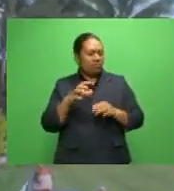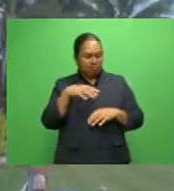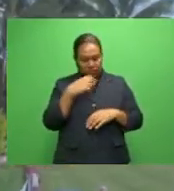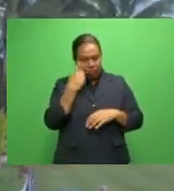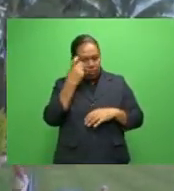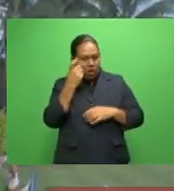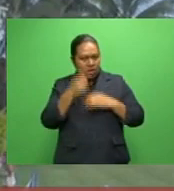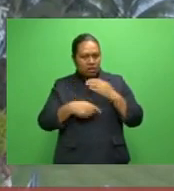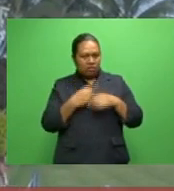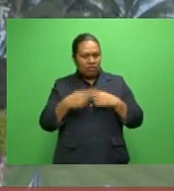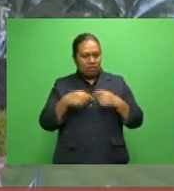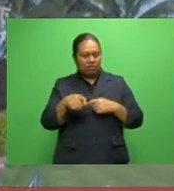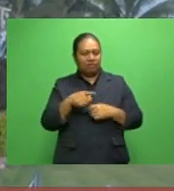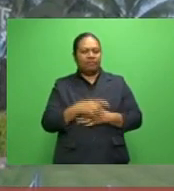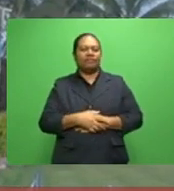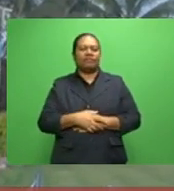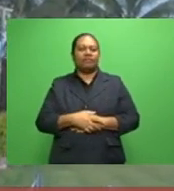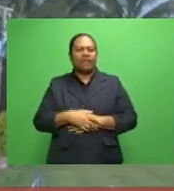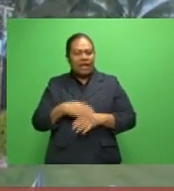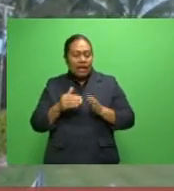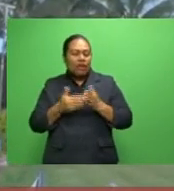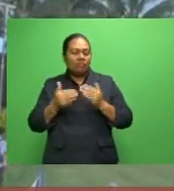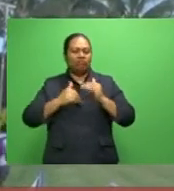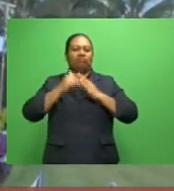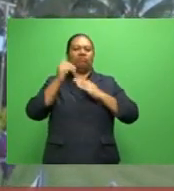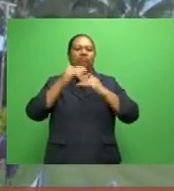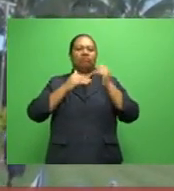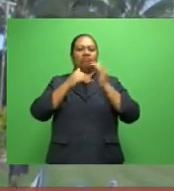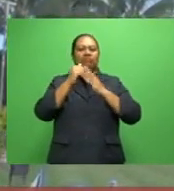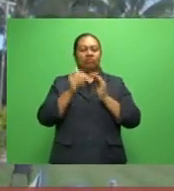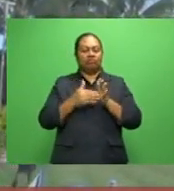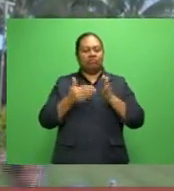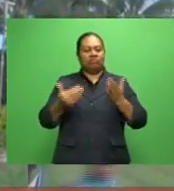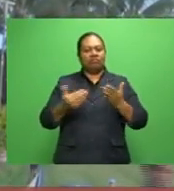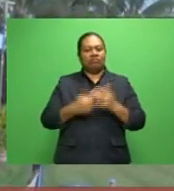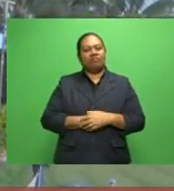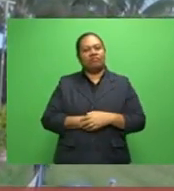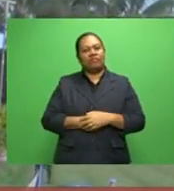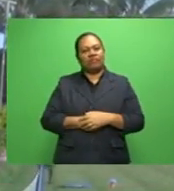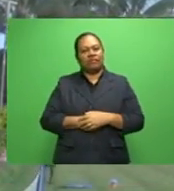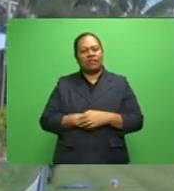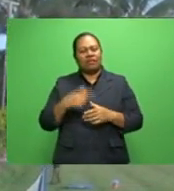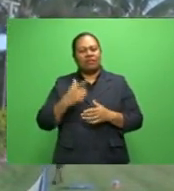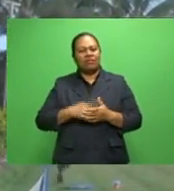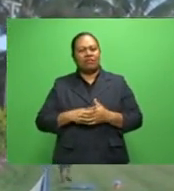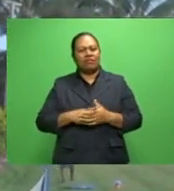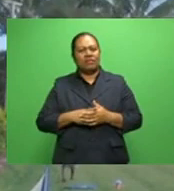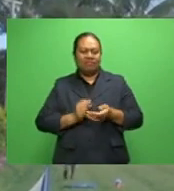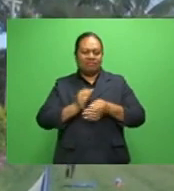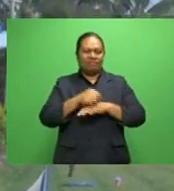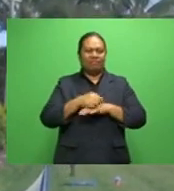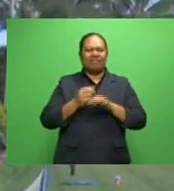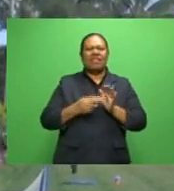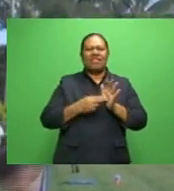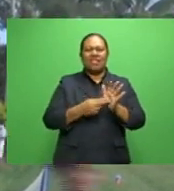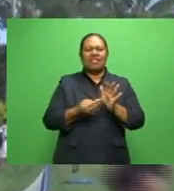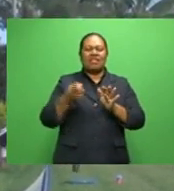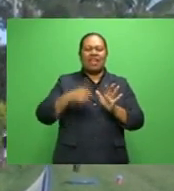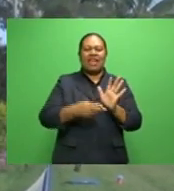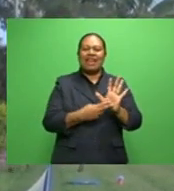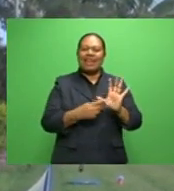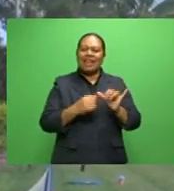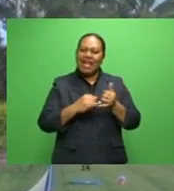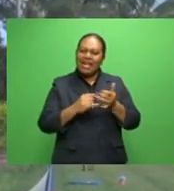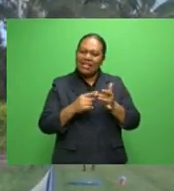They've started to build momentum after the two losses against Nandi and Nassini in the league.